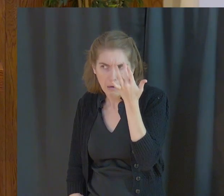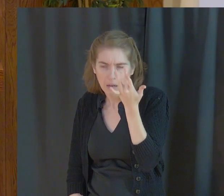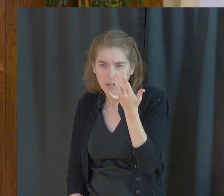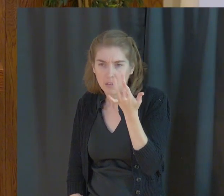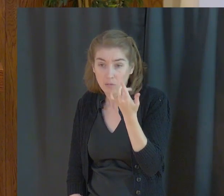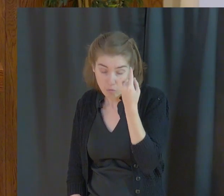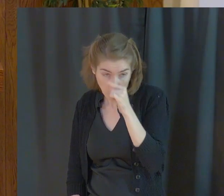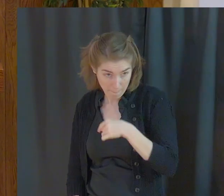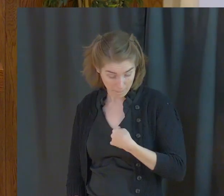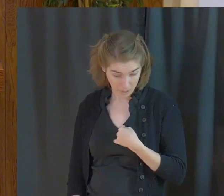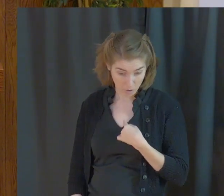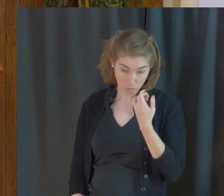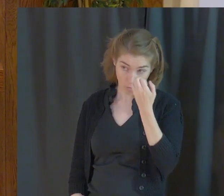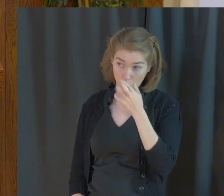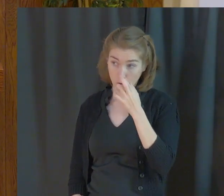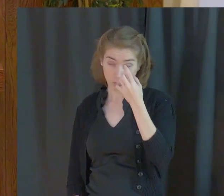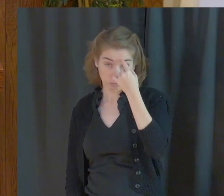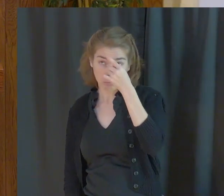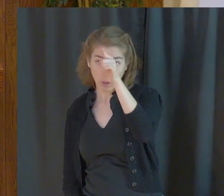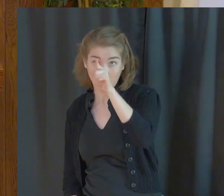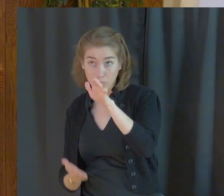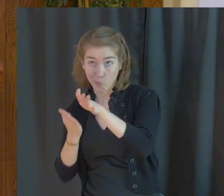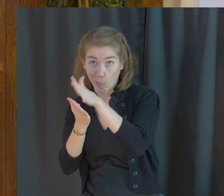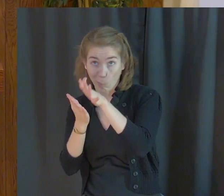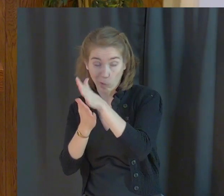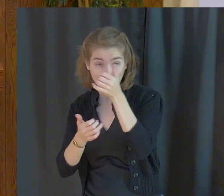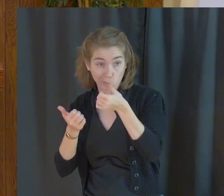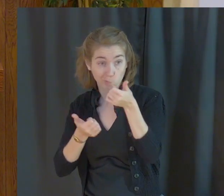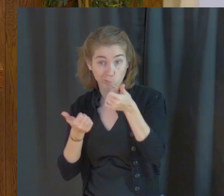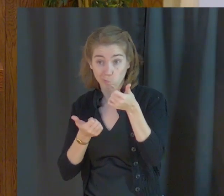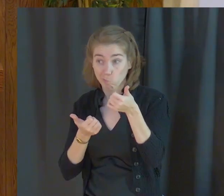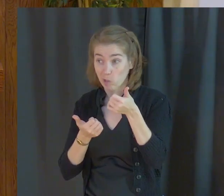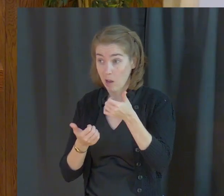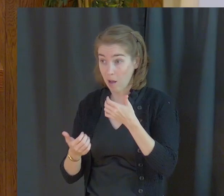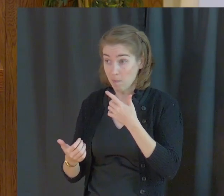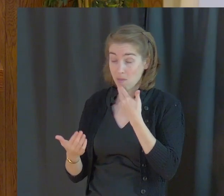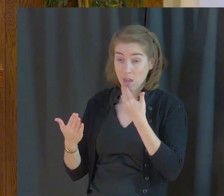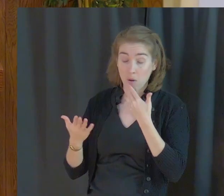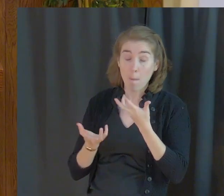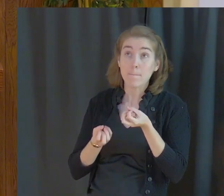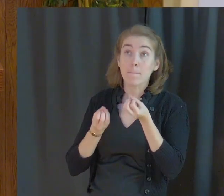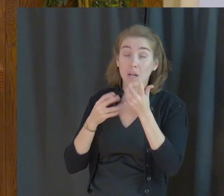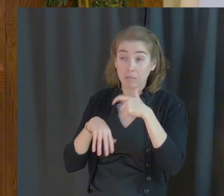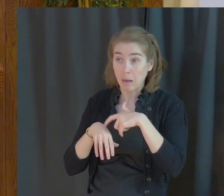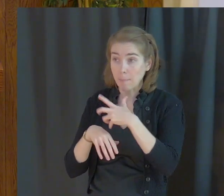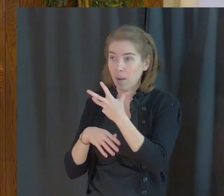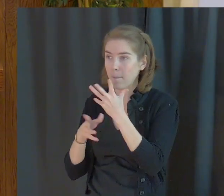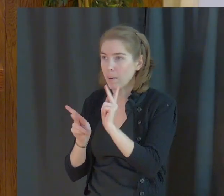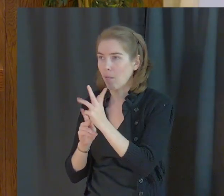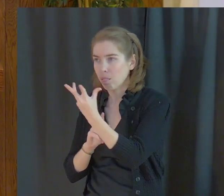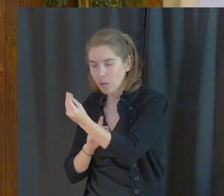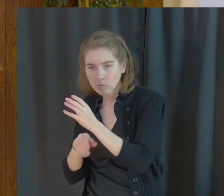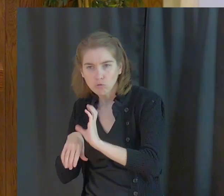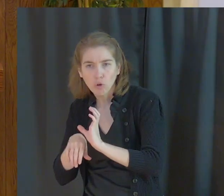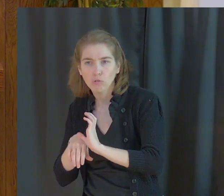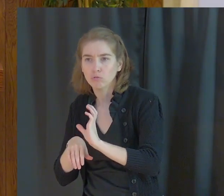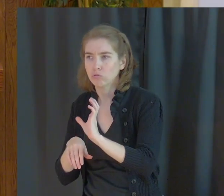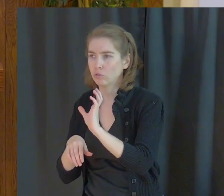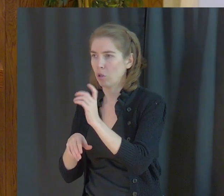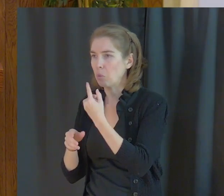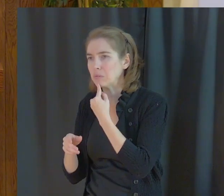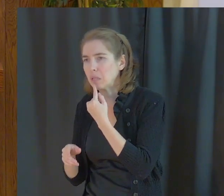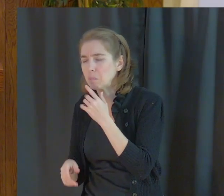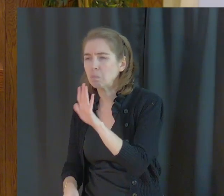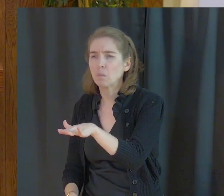Is it for me or is it for God's glory? I am thankful that many times as people leave church or afterwards they will